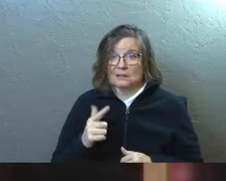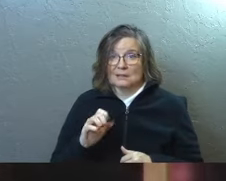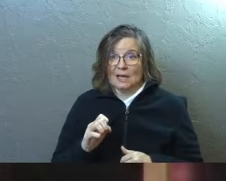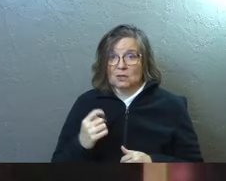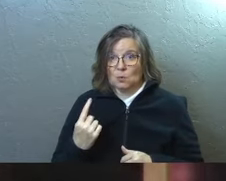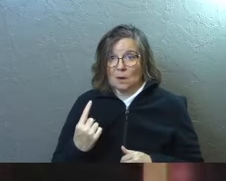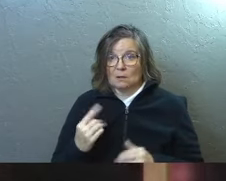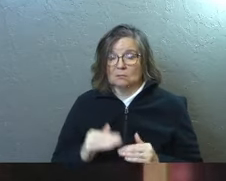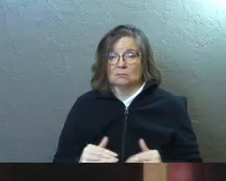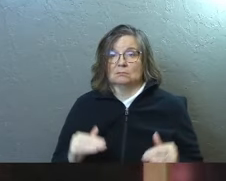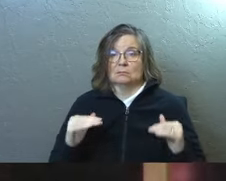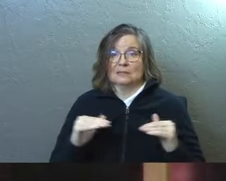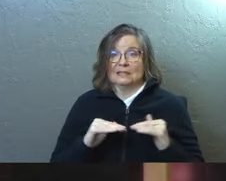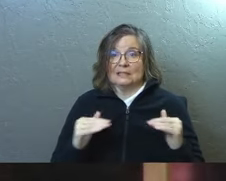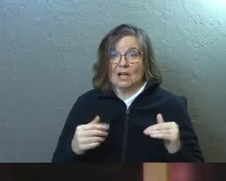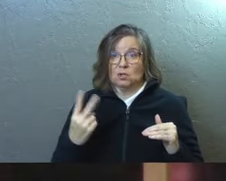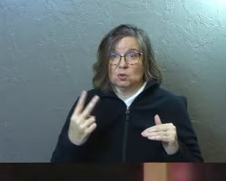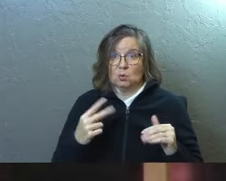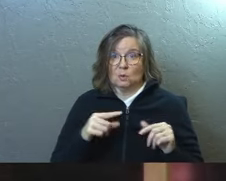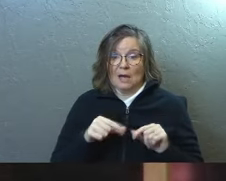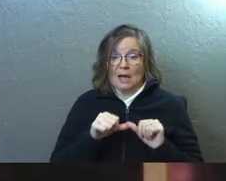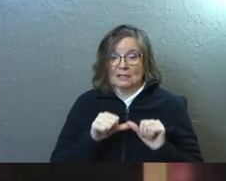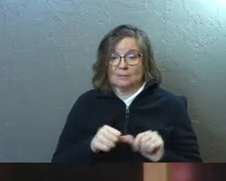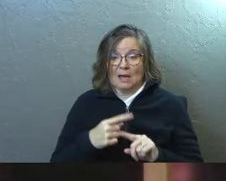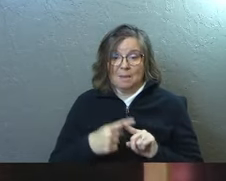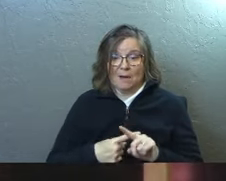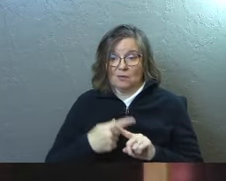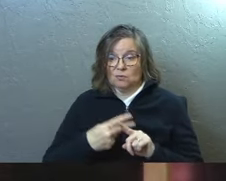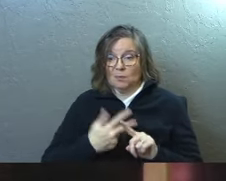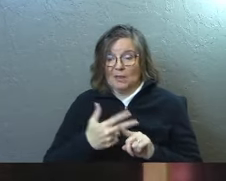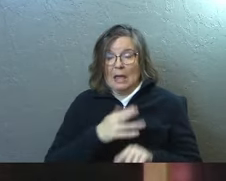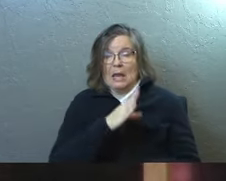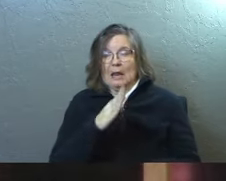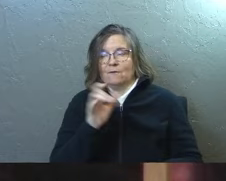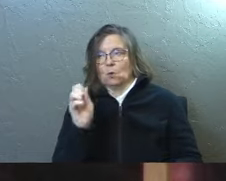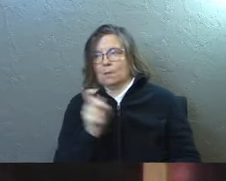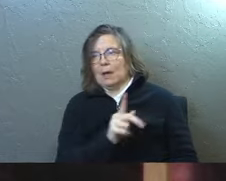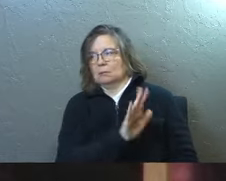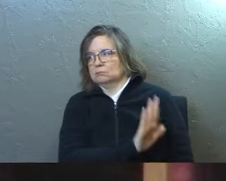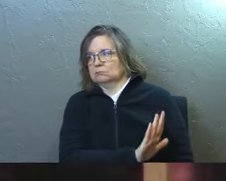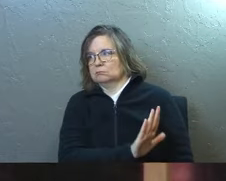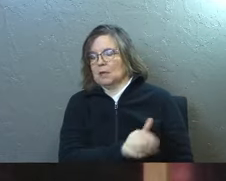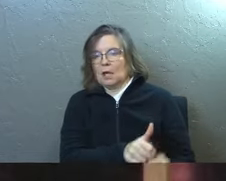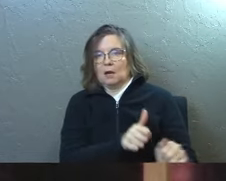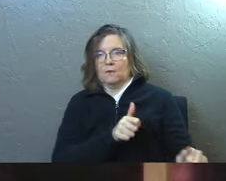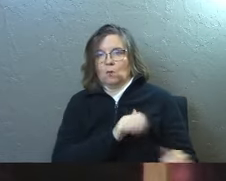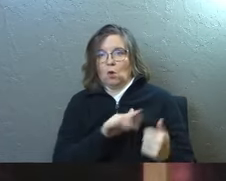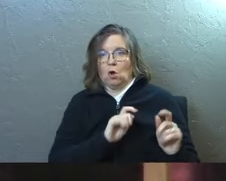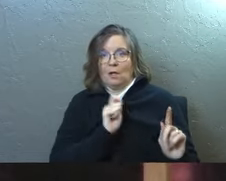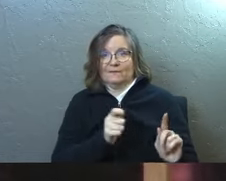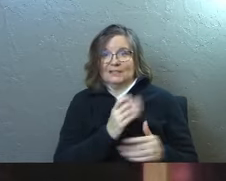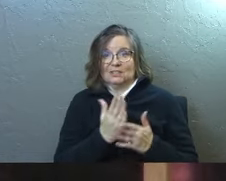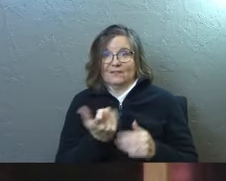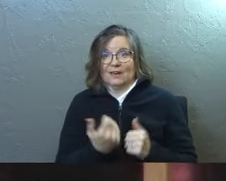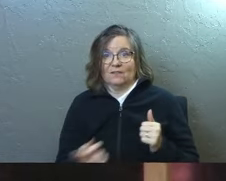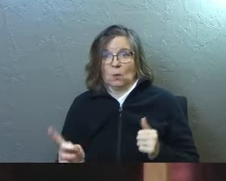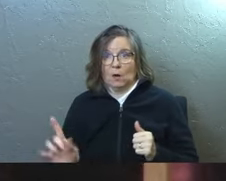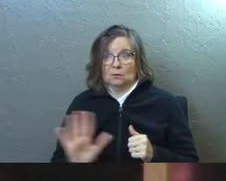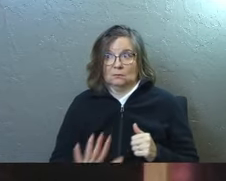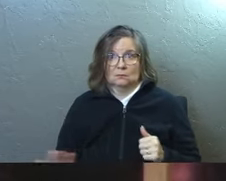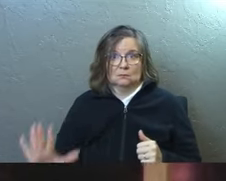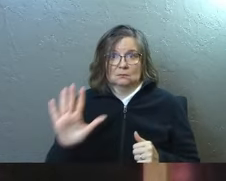Stage two is I spent months and months never going back to Academy Sports and avoiding all fishing sections everywhere